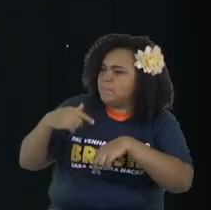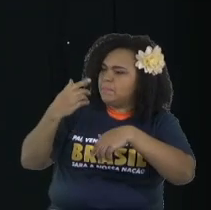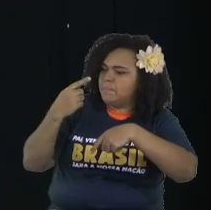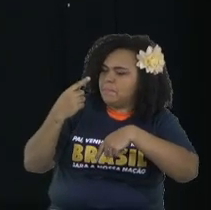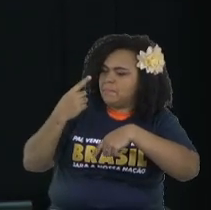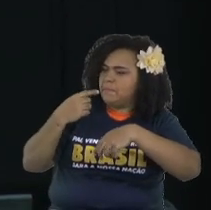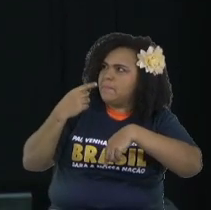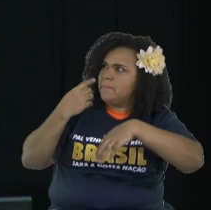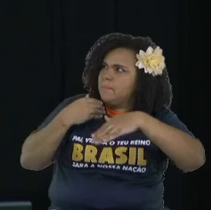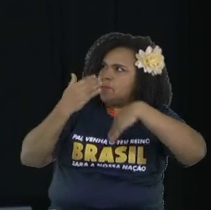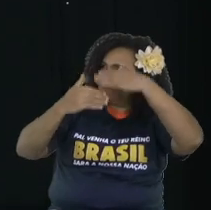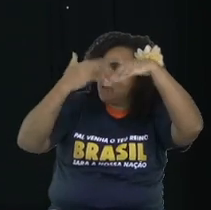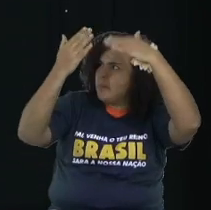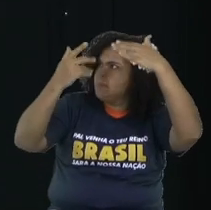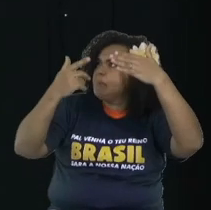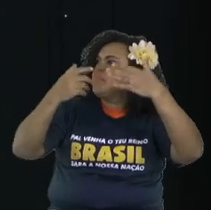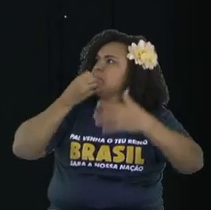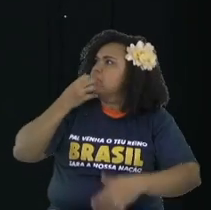an example of five of them.